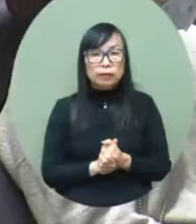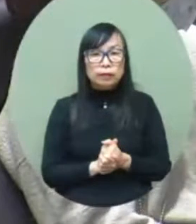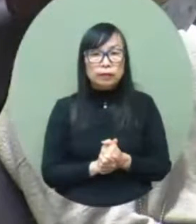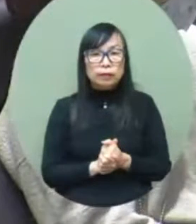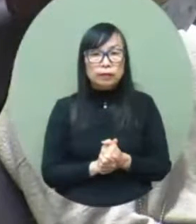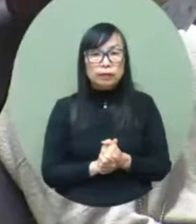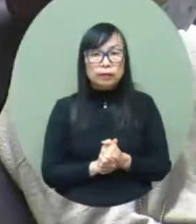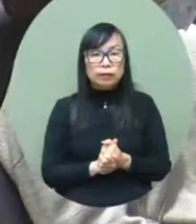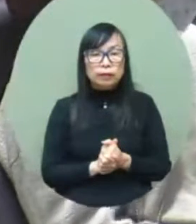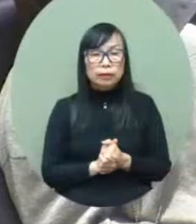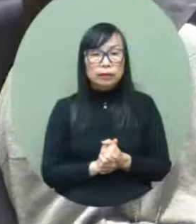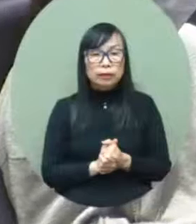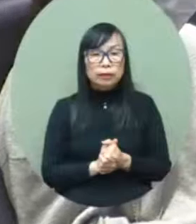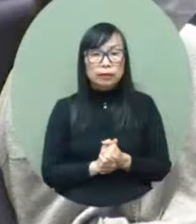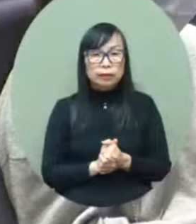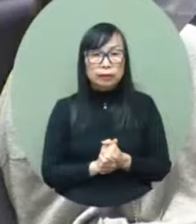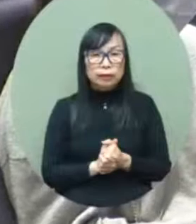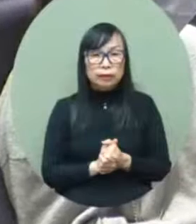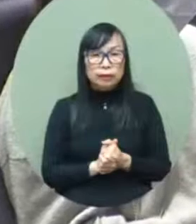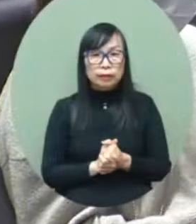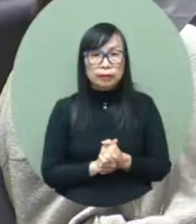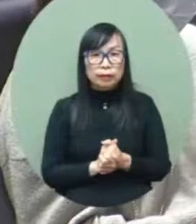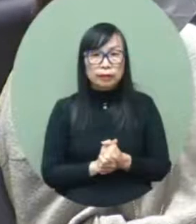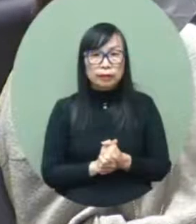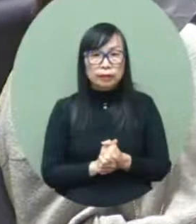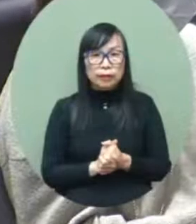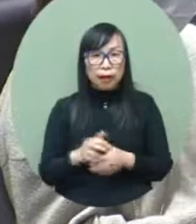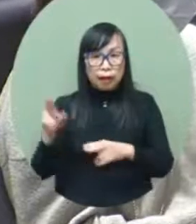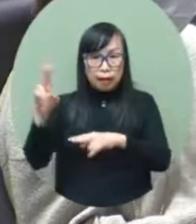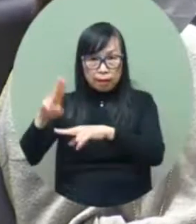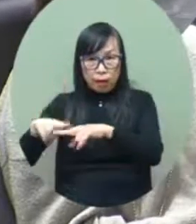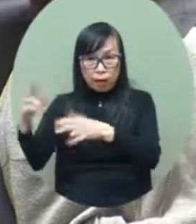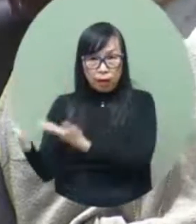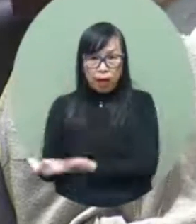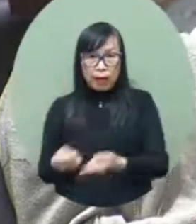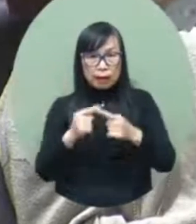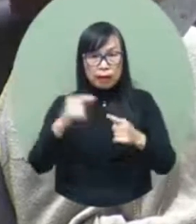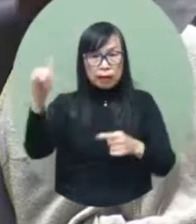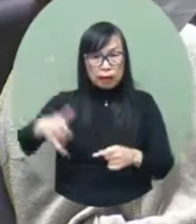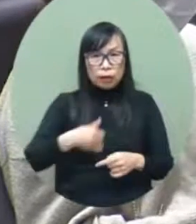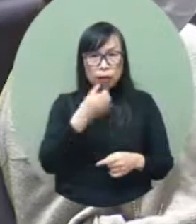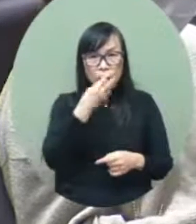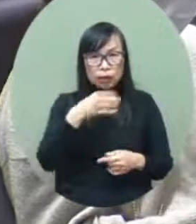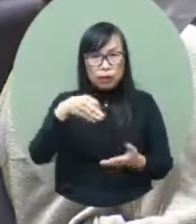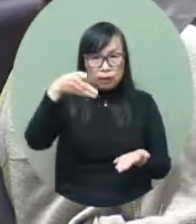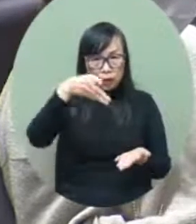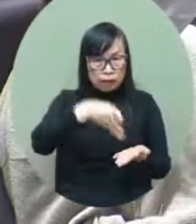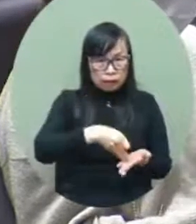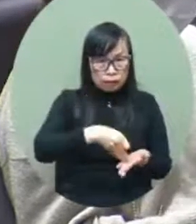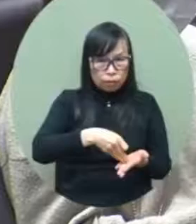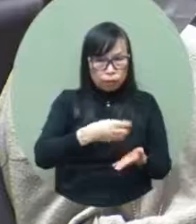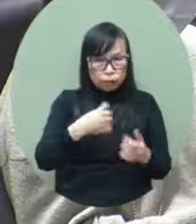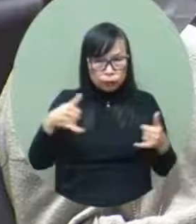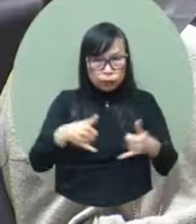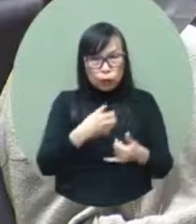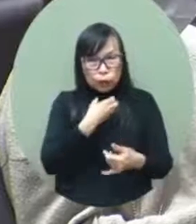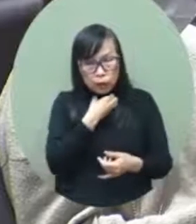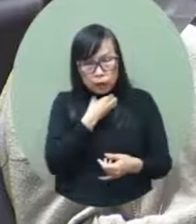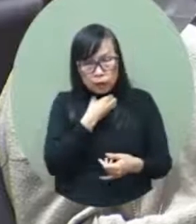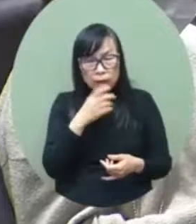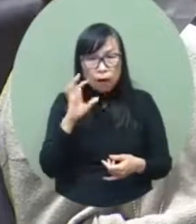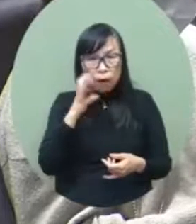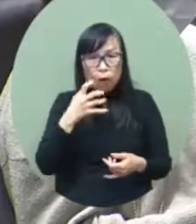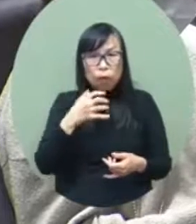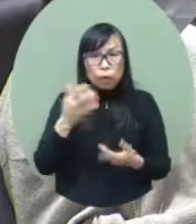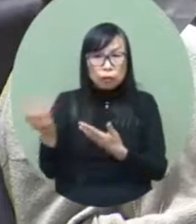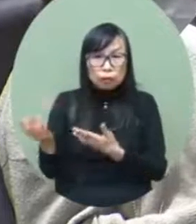to hong kong compared to macau what do you plan to do to tackle this challenge given that the city needs mainland tourists to